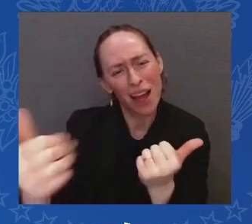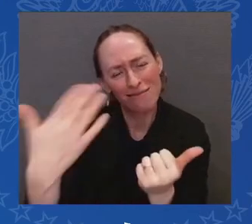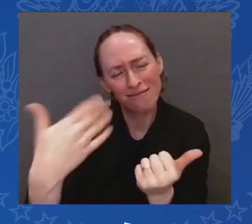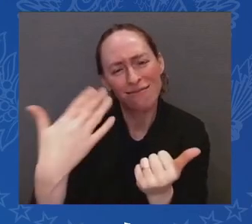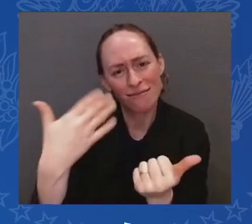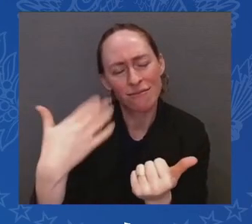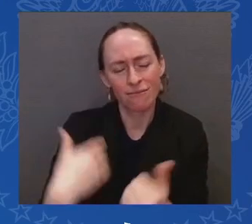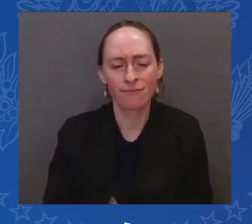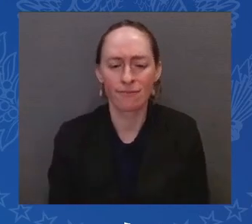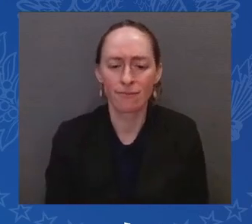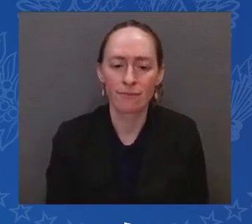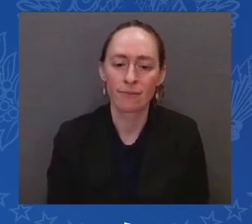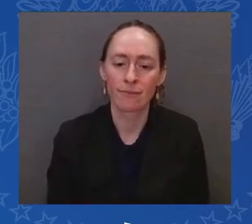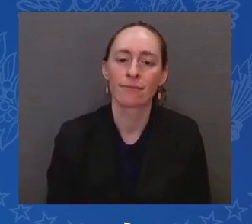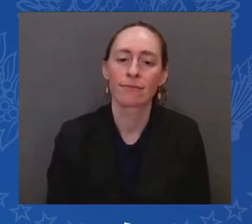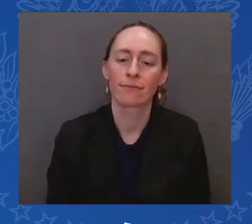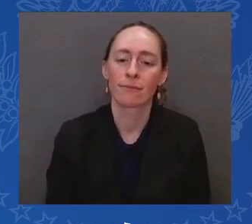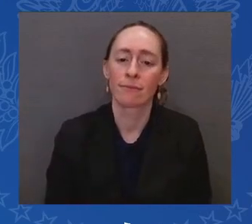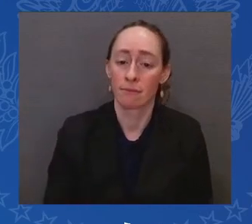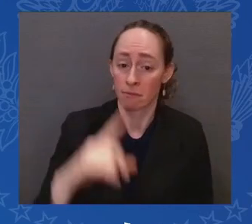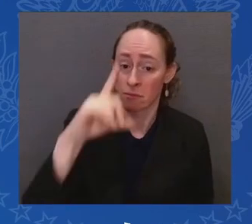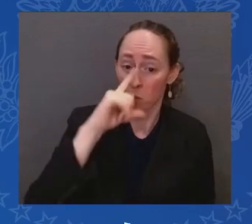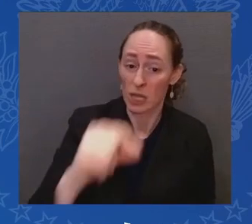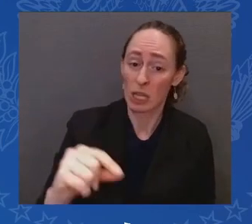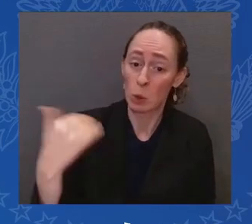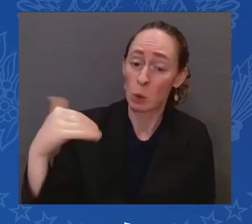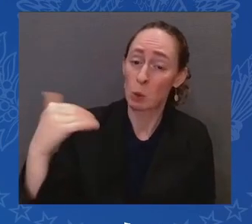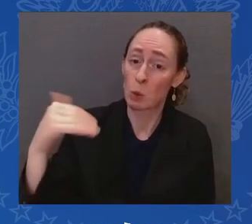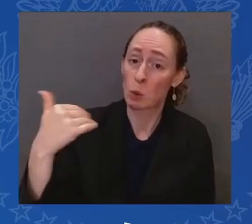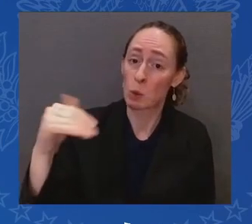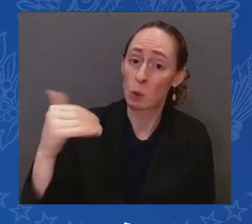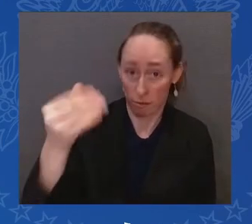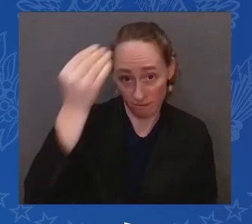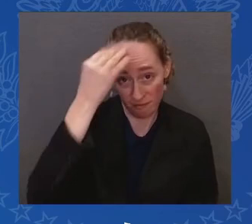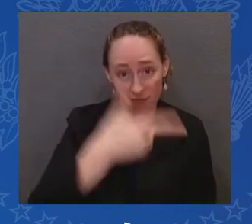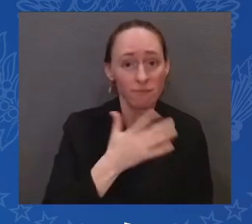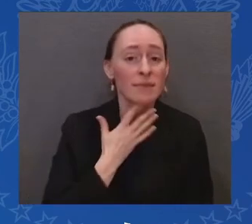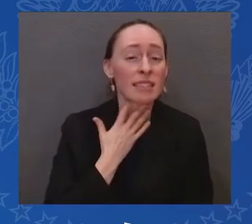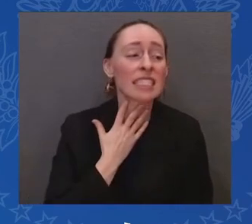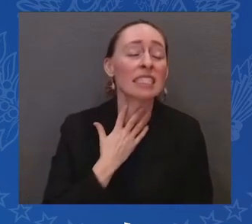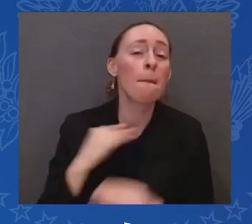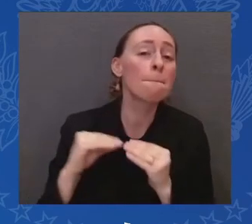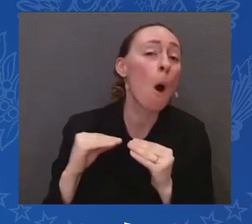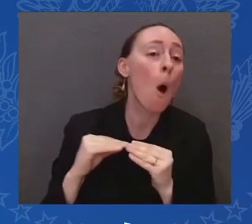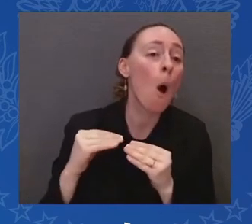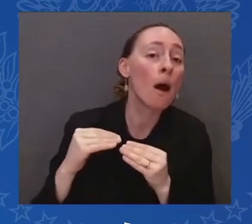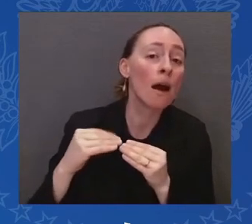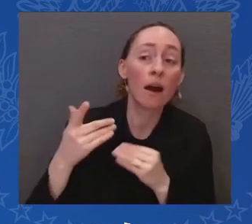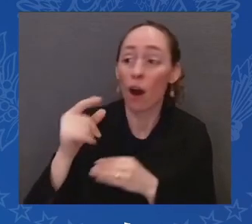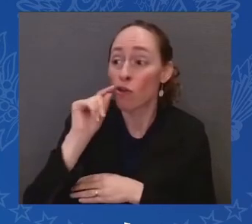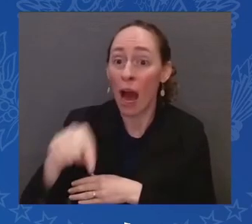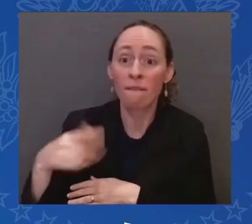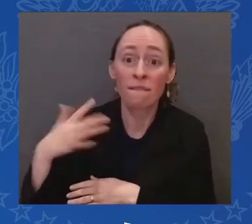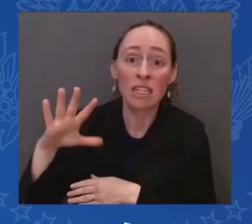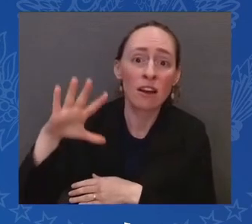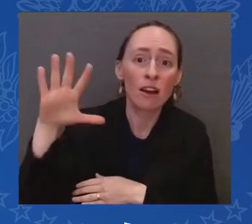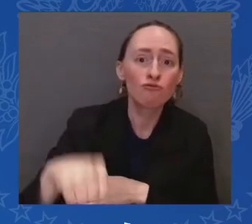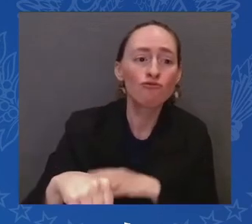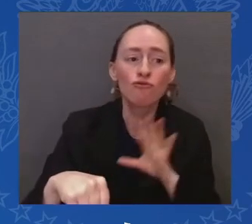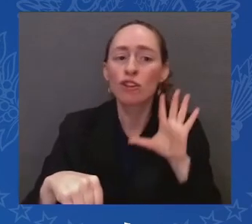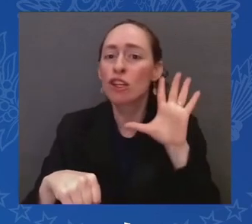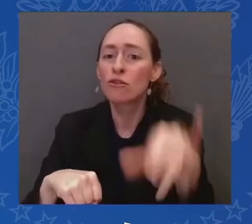And you all heard me talk about it before. If, in fact, we walk away, how many of our European friends are going to continue to fund?